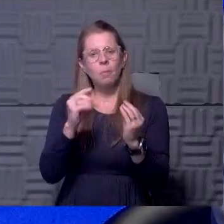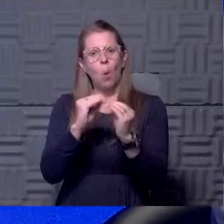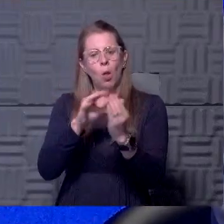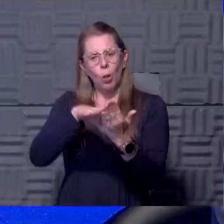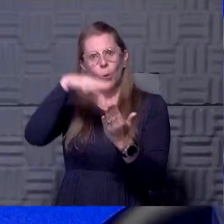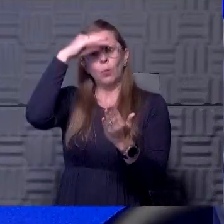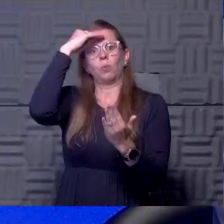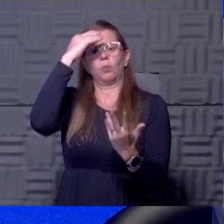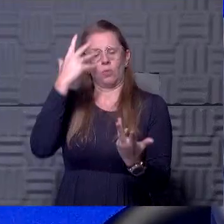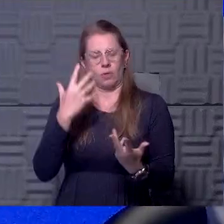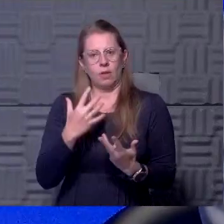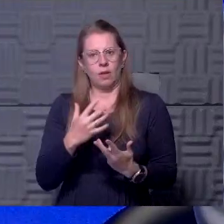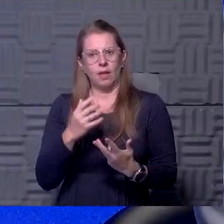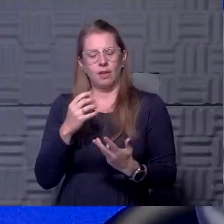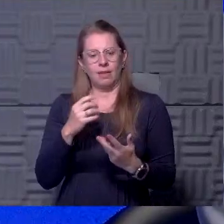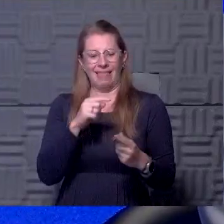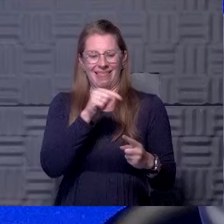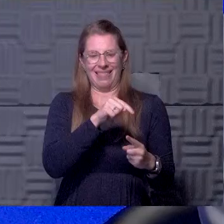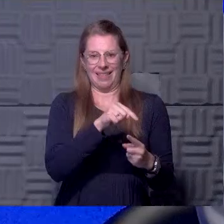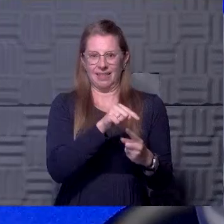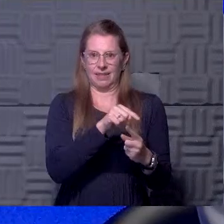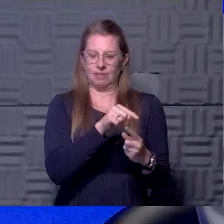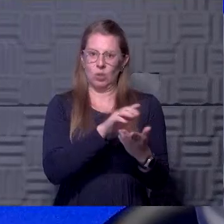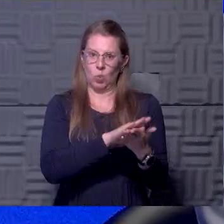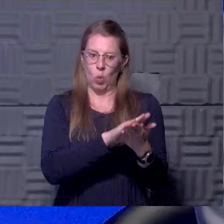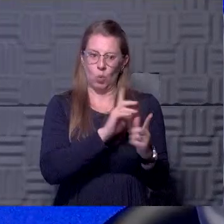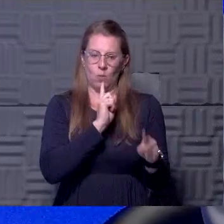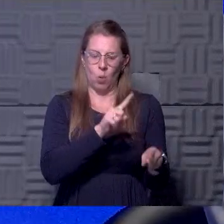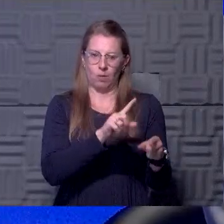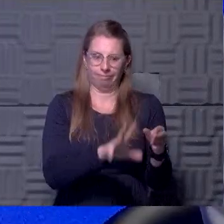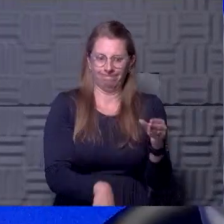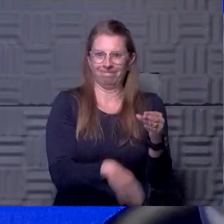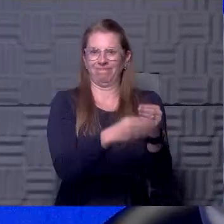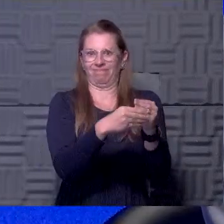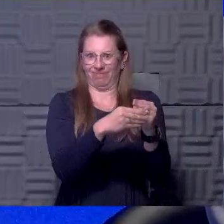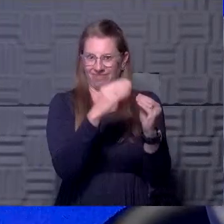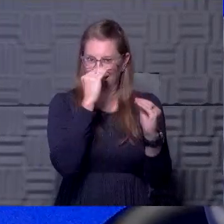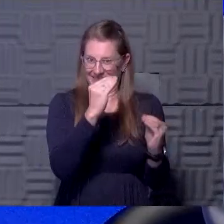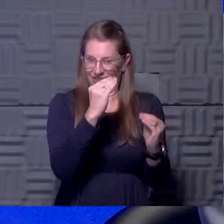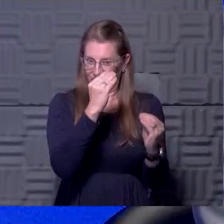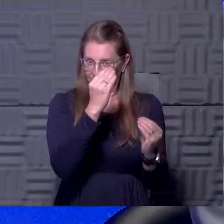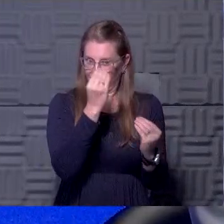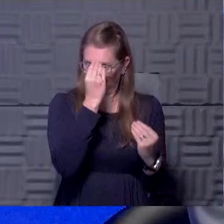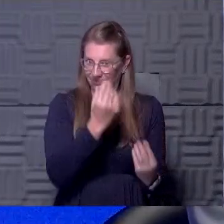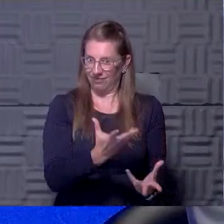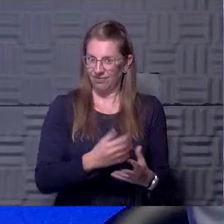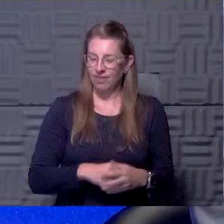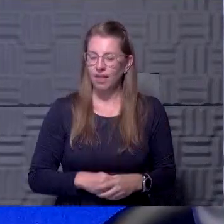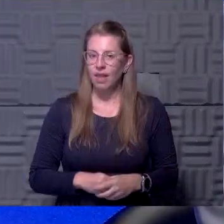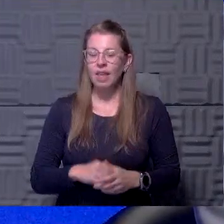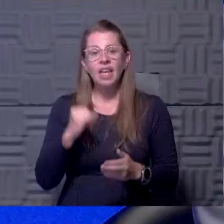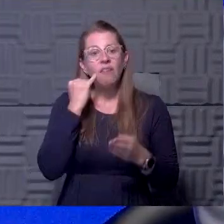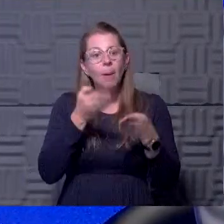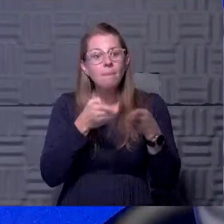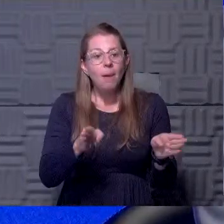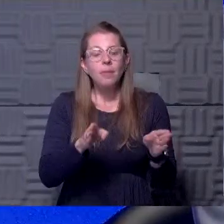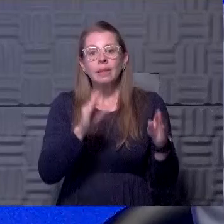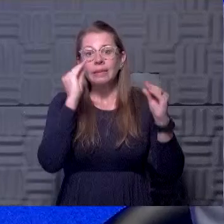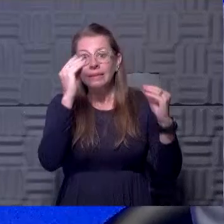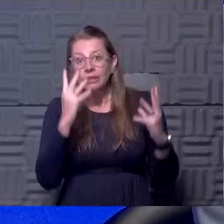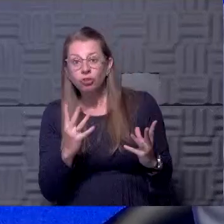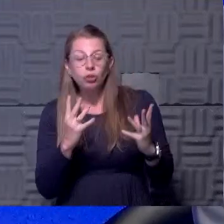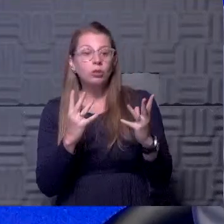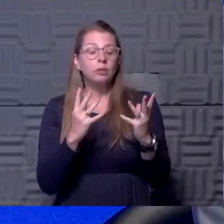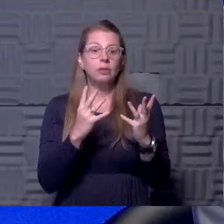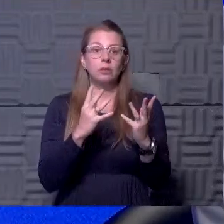I think this is one more piece of that. And I think if it is done by the public and the teachers, can you validate